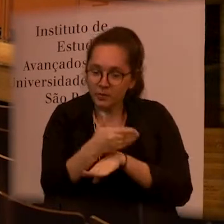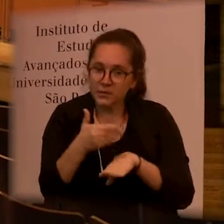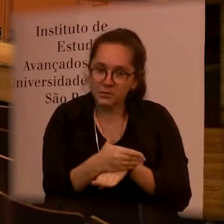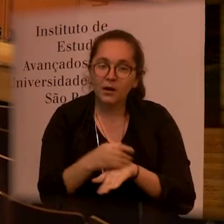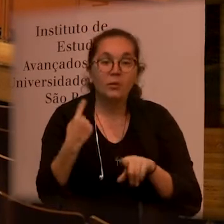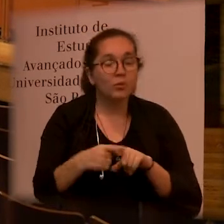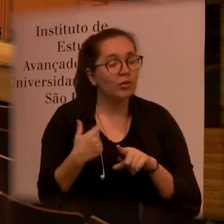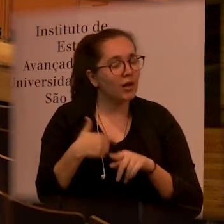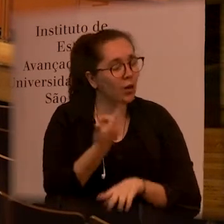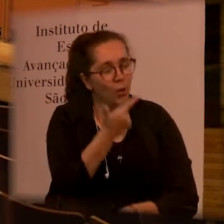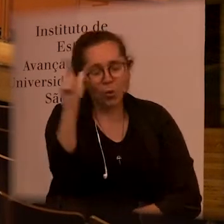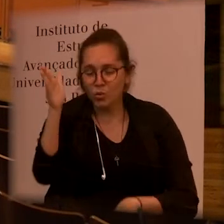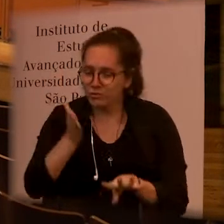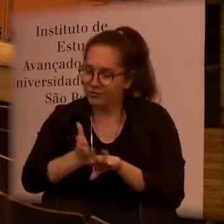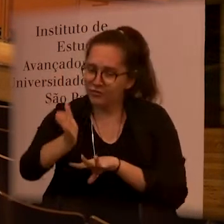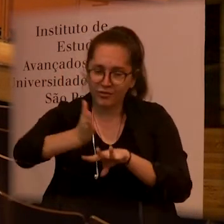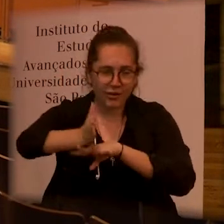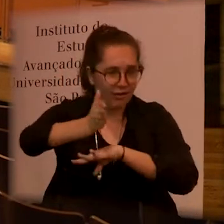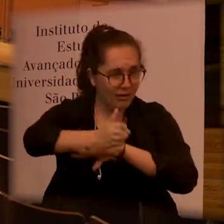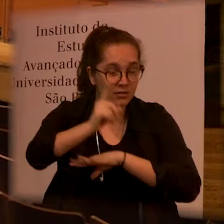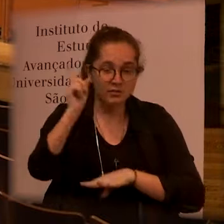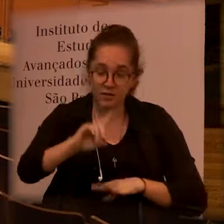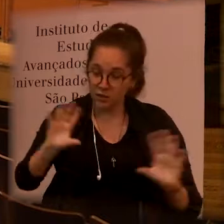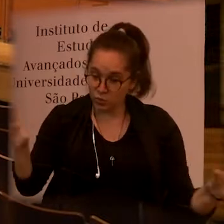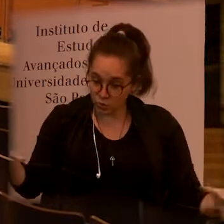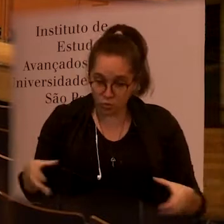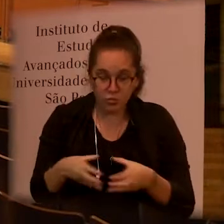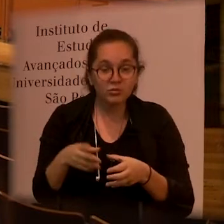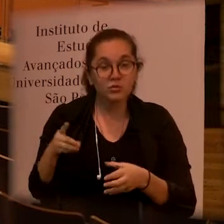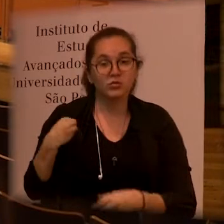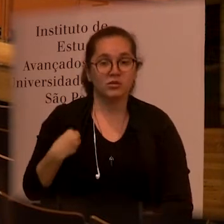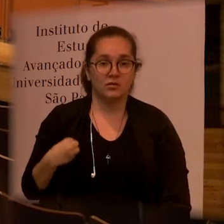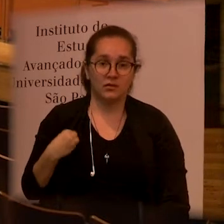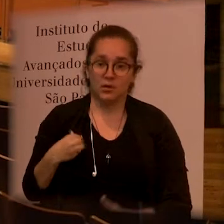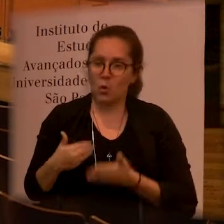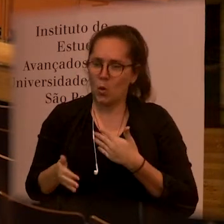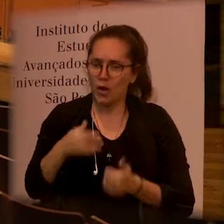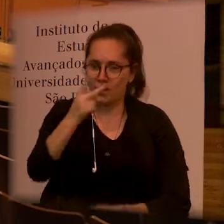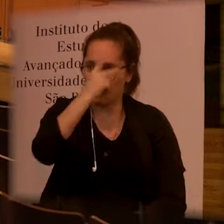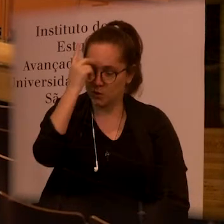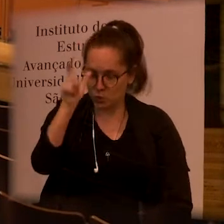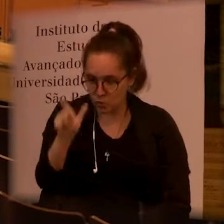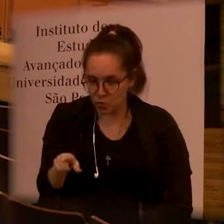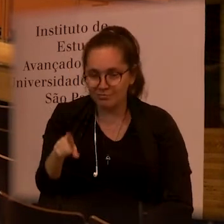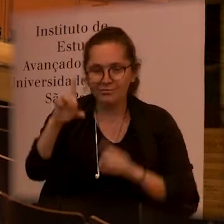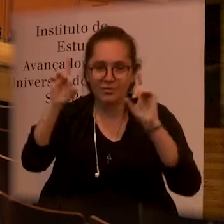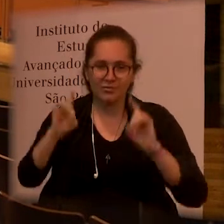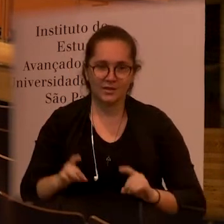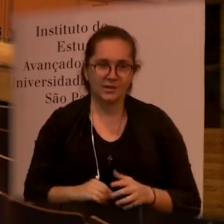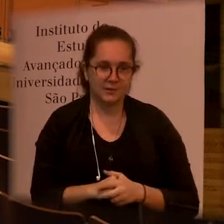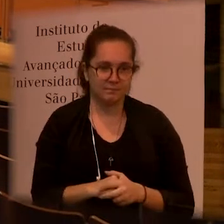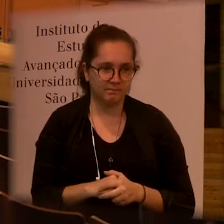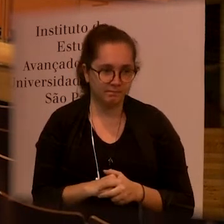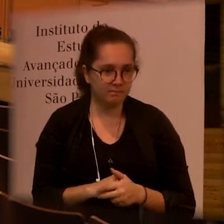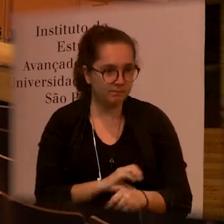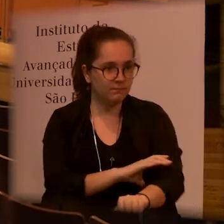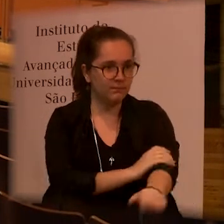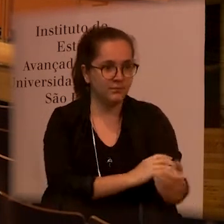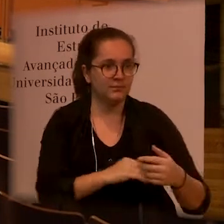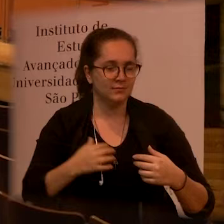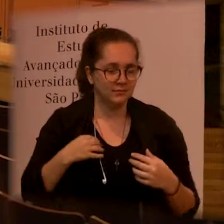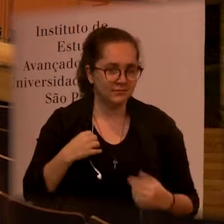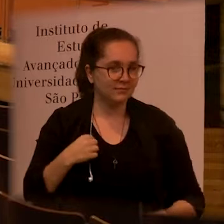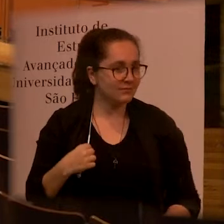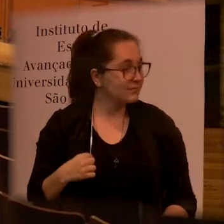because that's another way of addressing this and it's part of the daily life of anyone who has any kind of disability